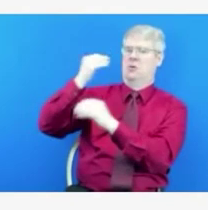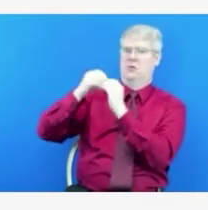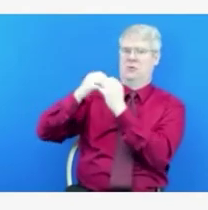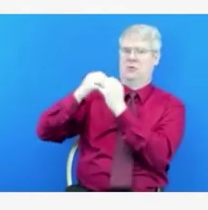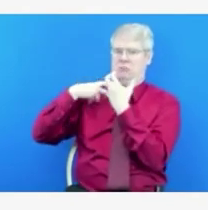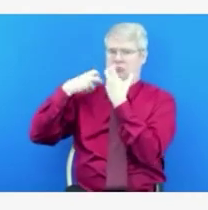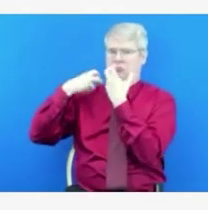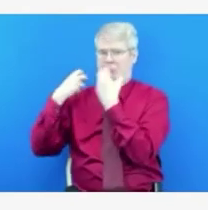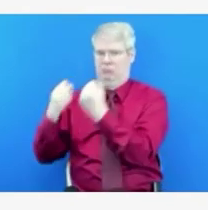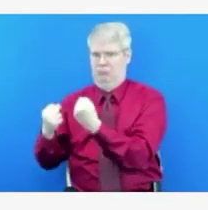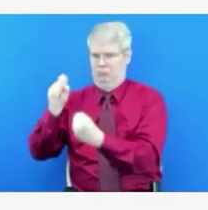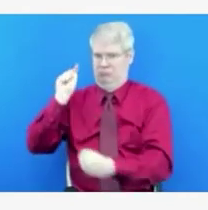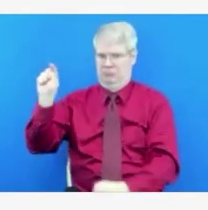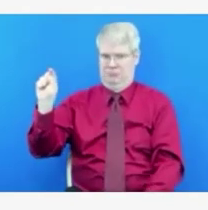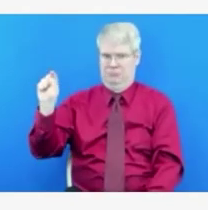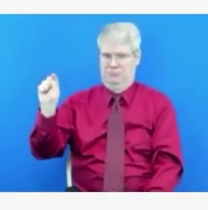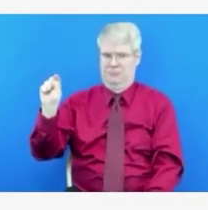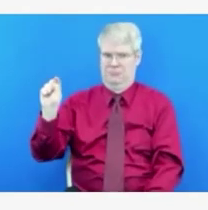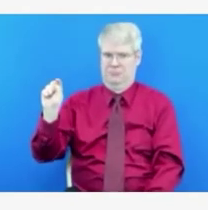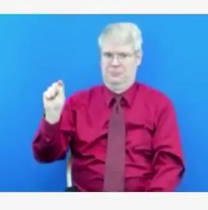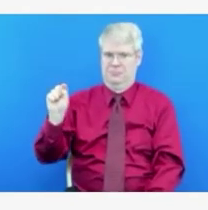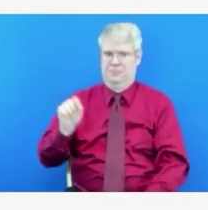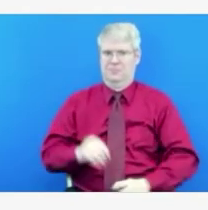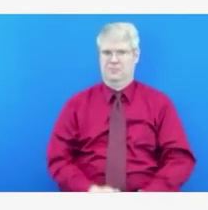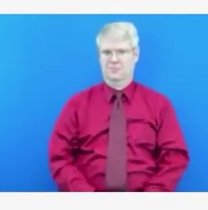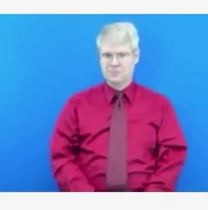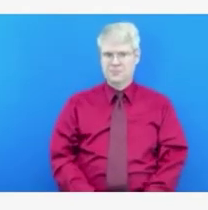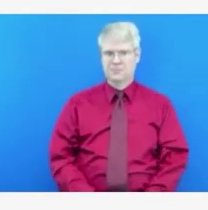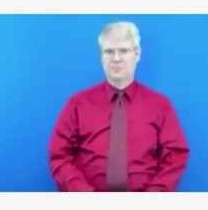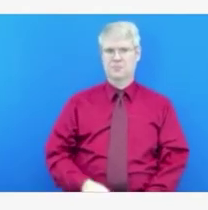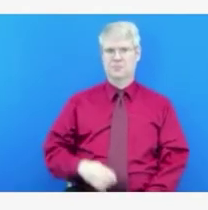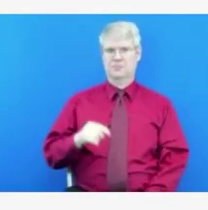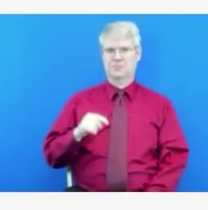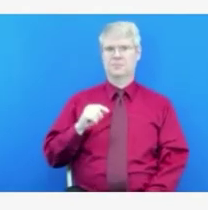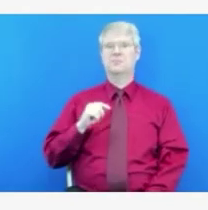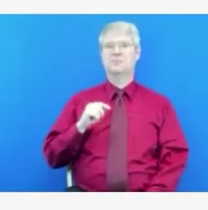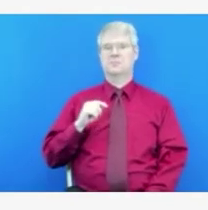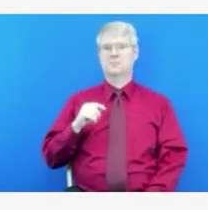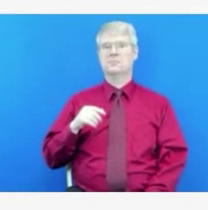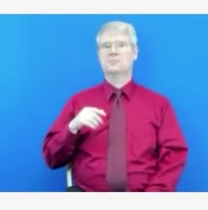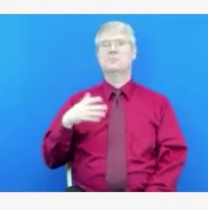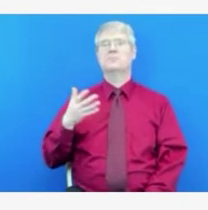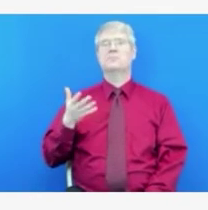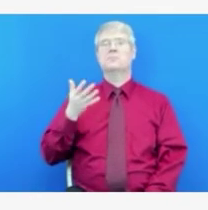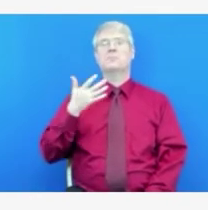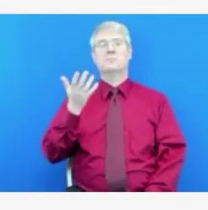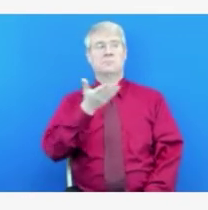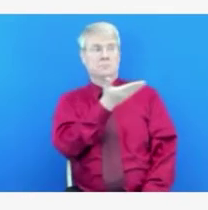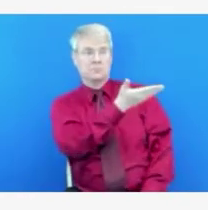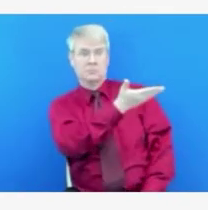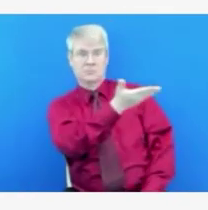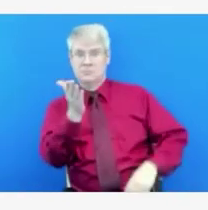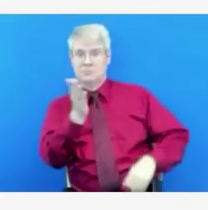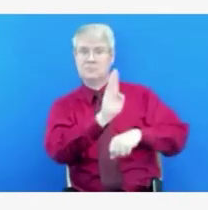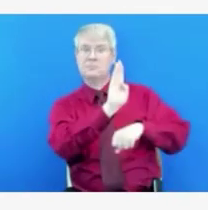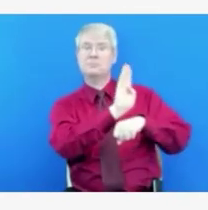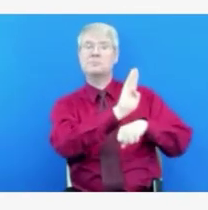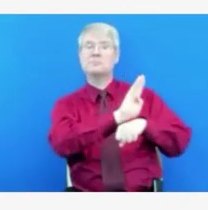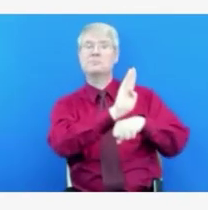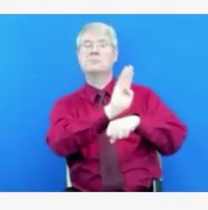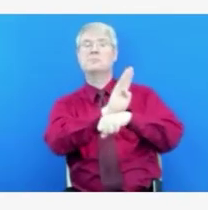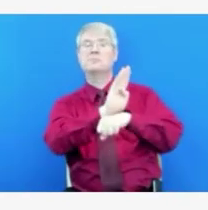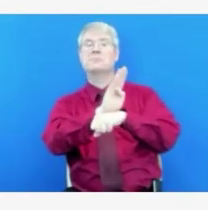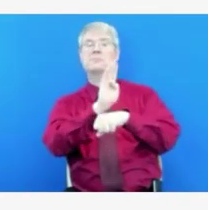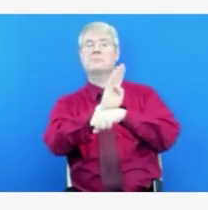don't attend concerts and large events, whether they're indoors or outdoors, particularly in those